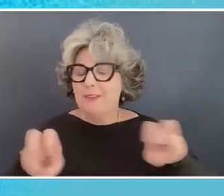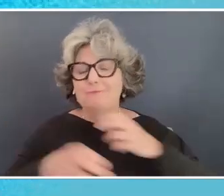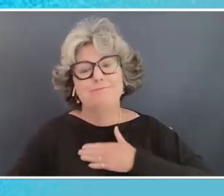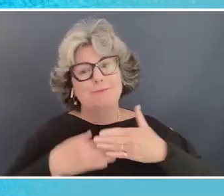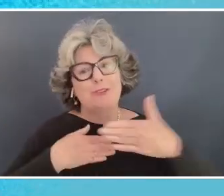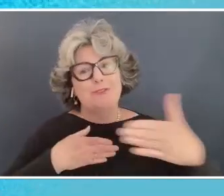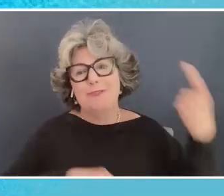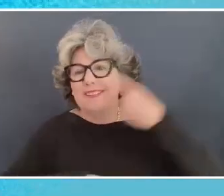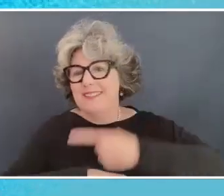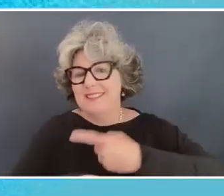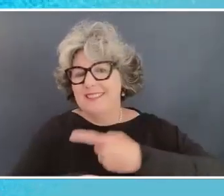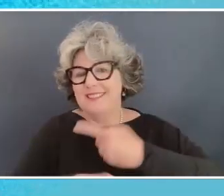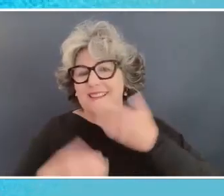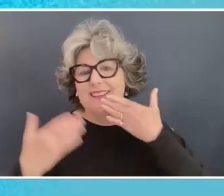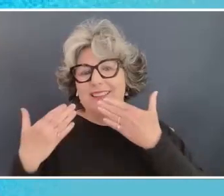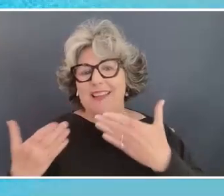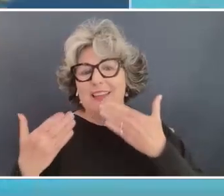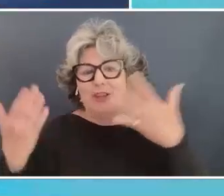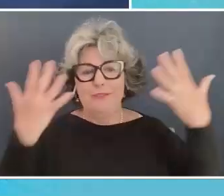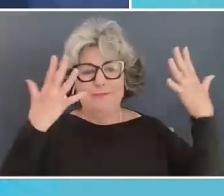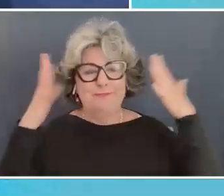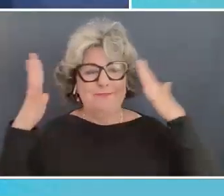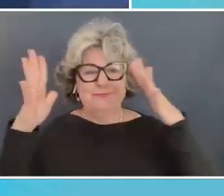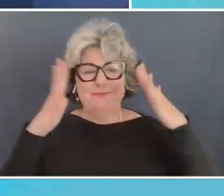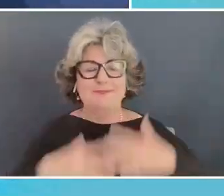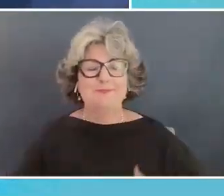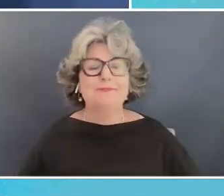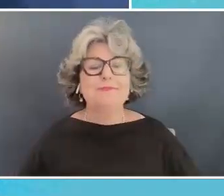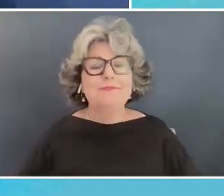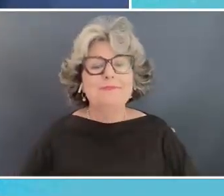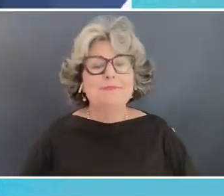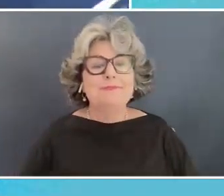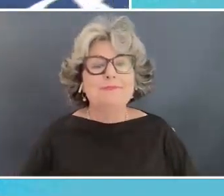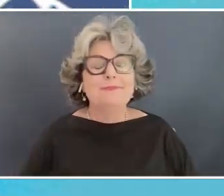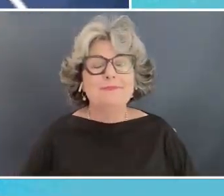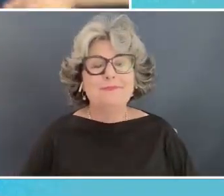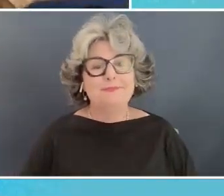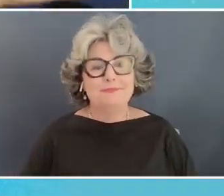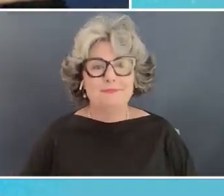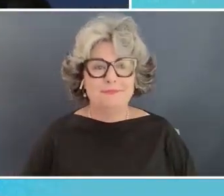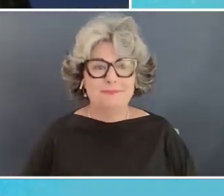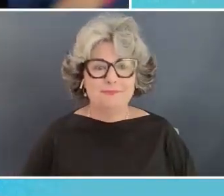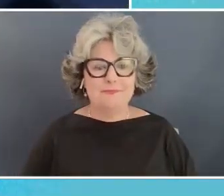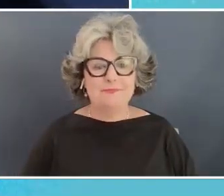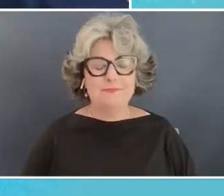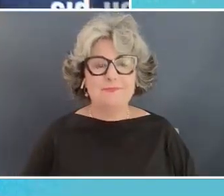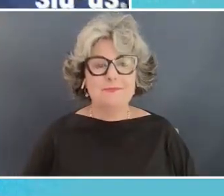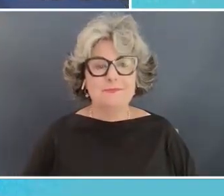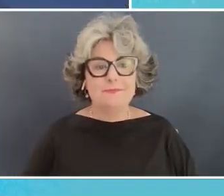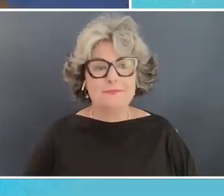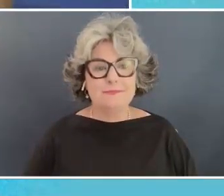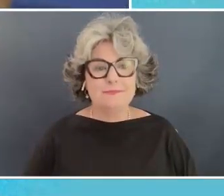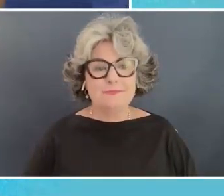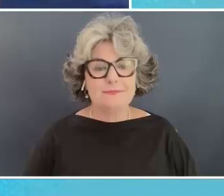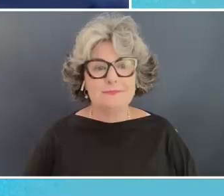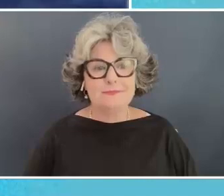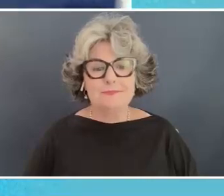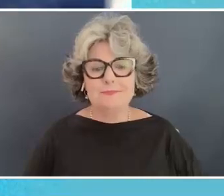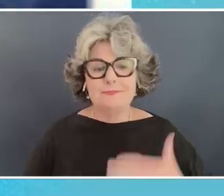thanks emory